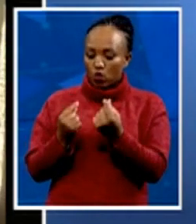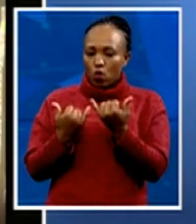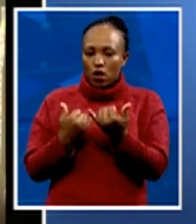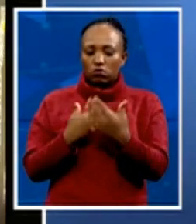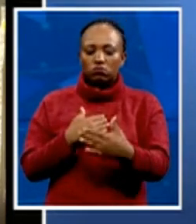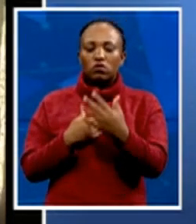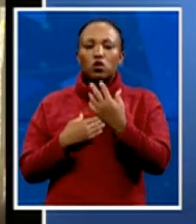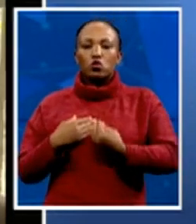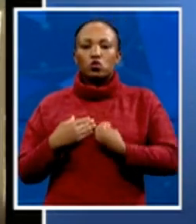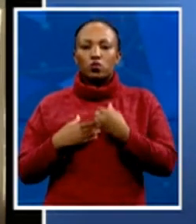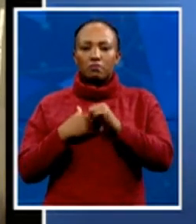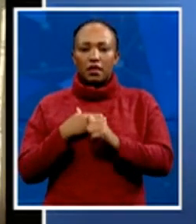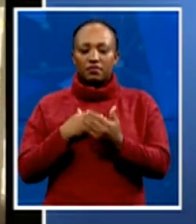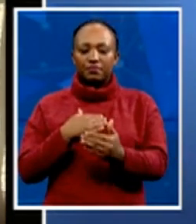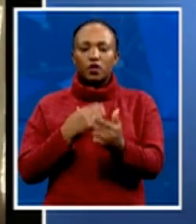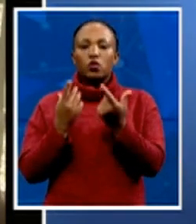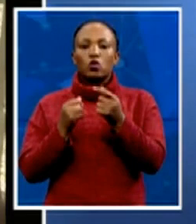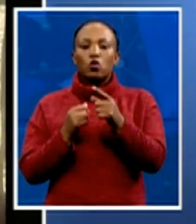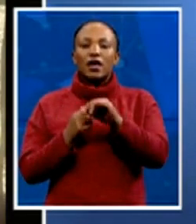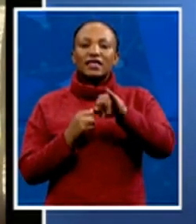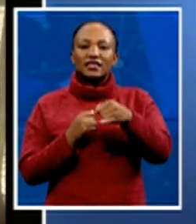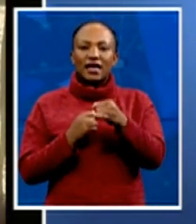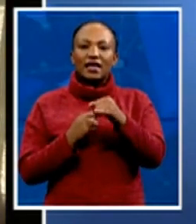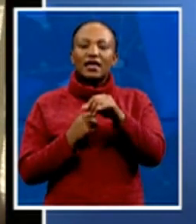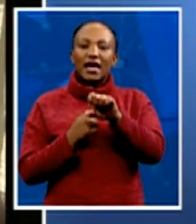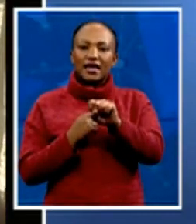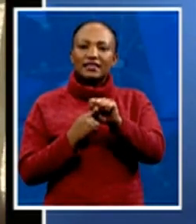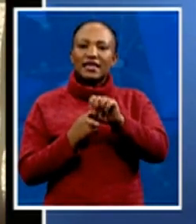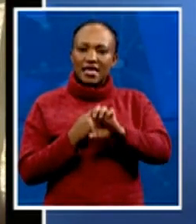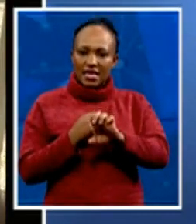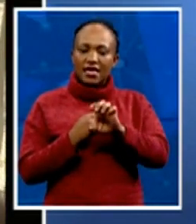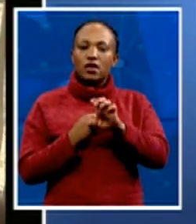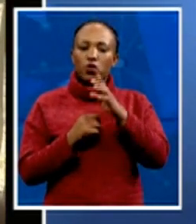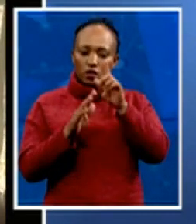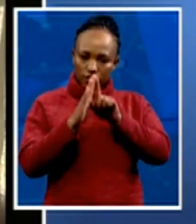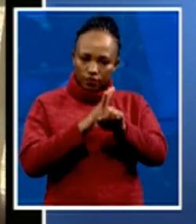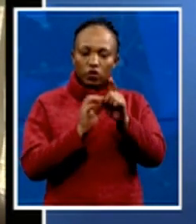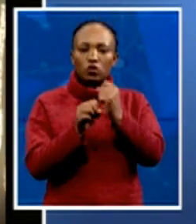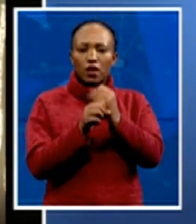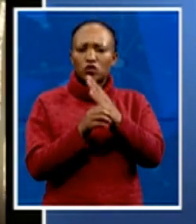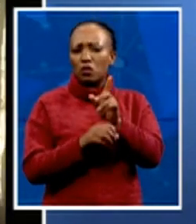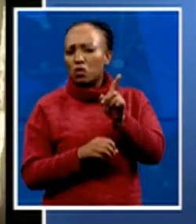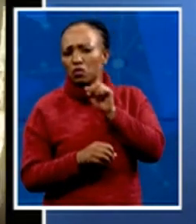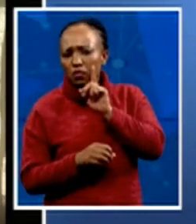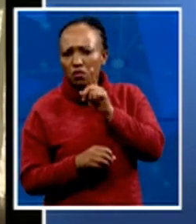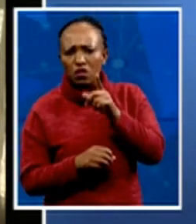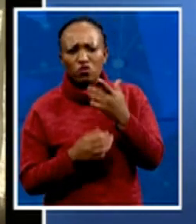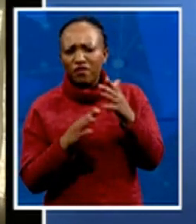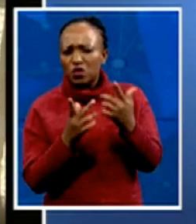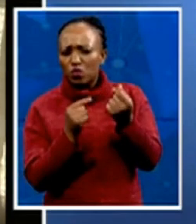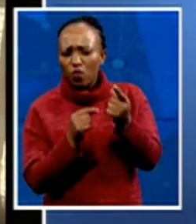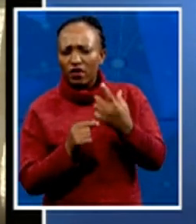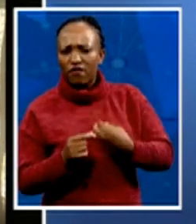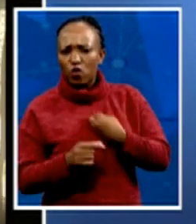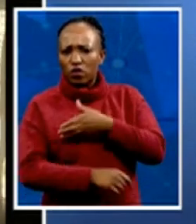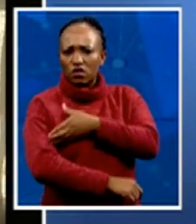the JSE to say, what have you guys done to ensure that there's youth empowerment in this country? Because we can't give the private sector a blank check. What becomes